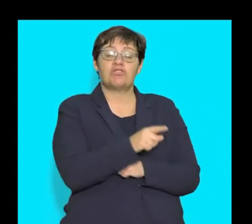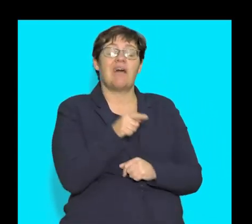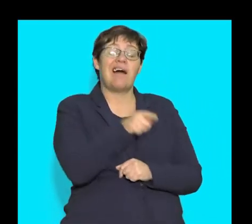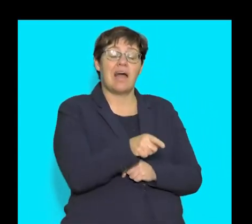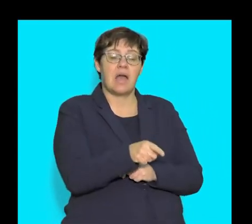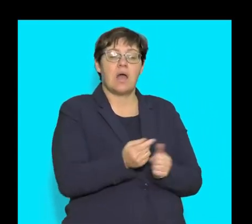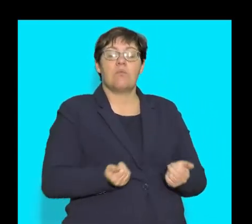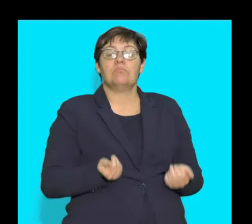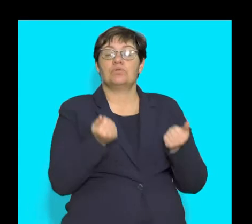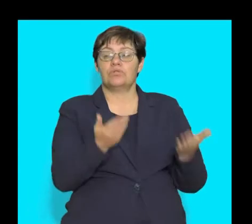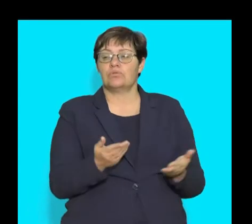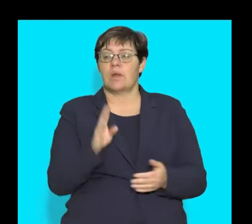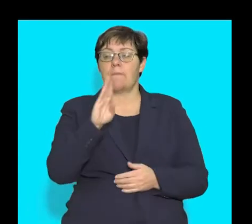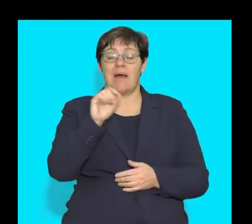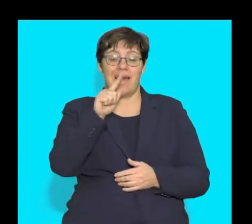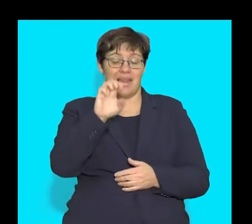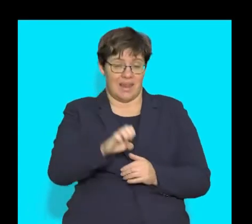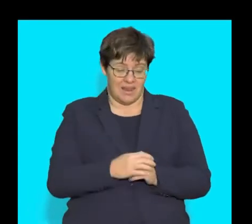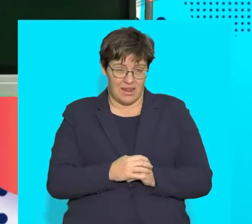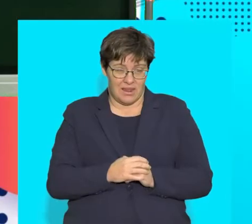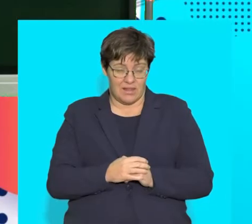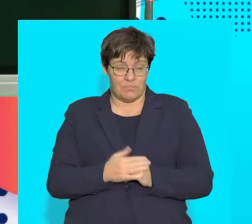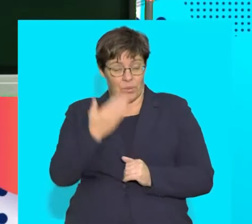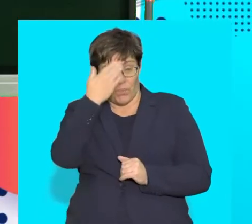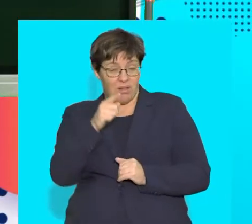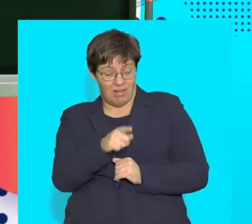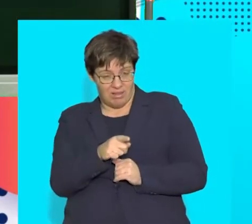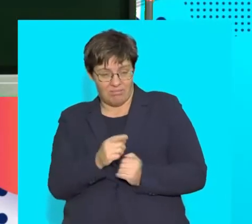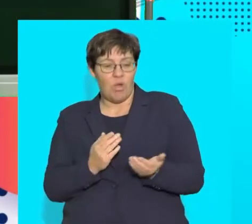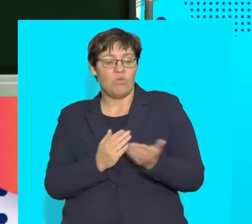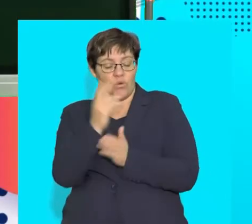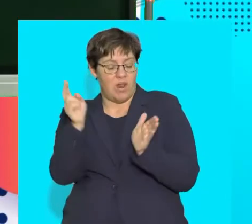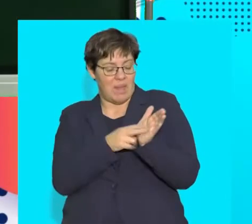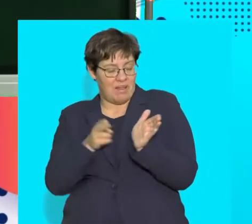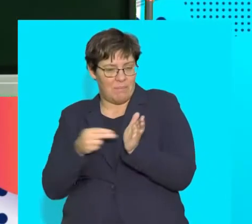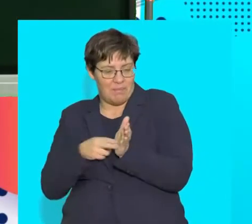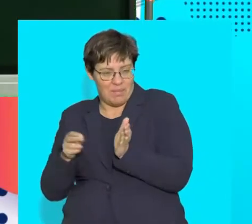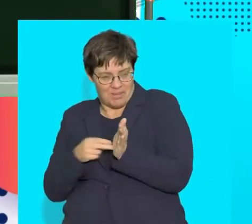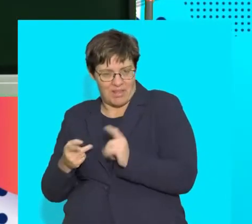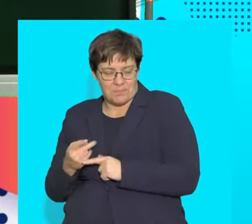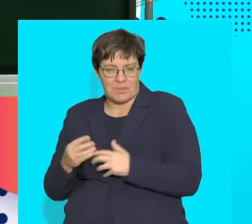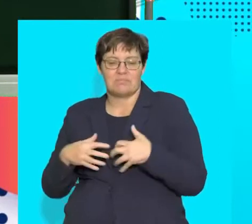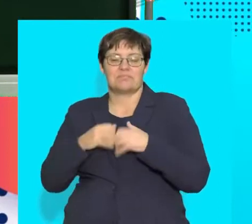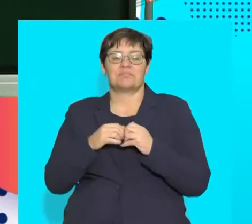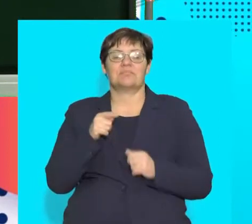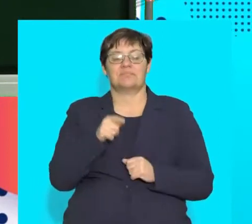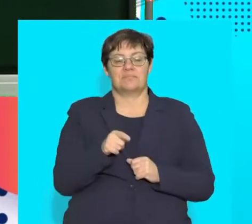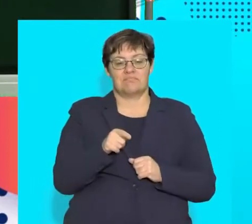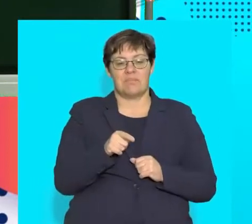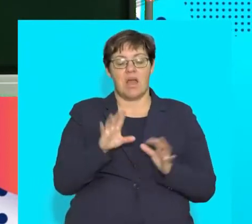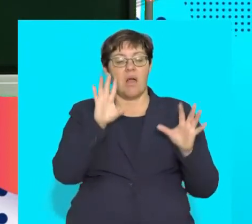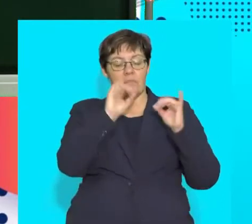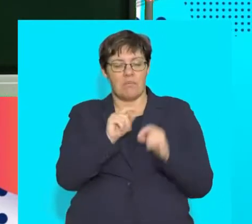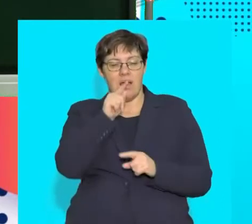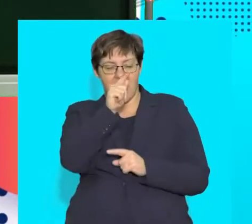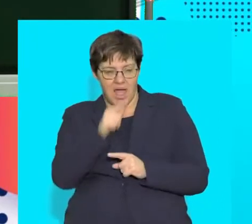produces bile and as you noted as I went through labeling these parts I was able to very quickly recollect the